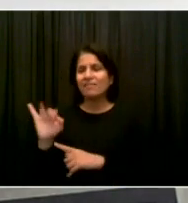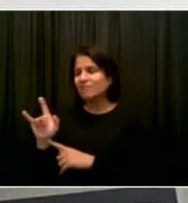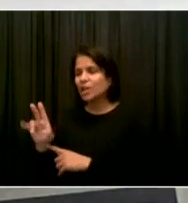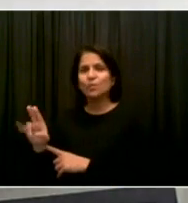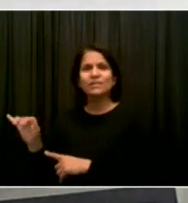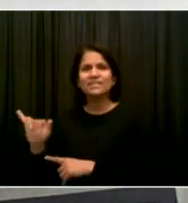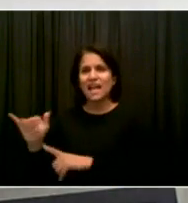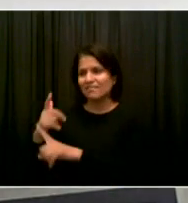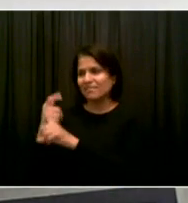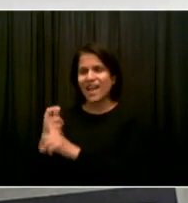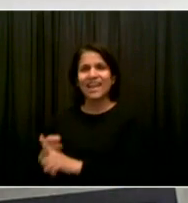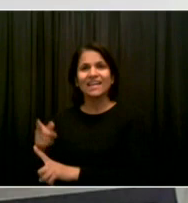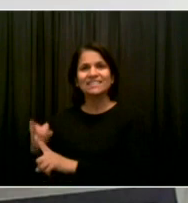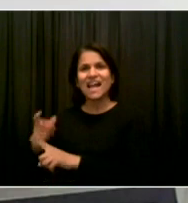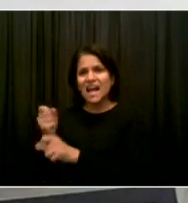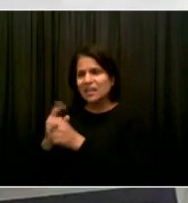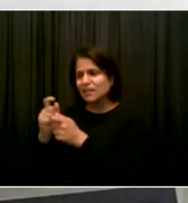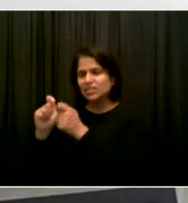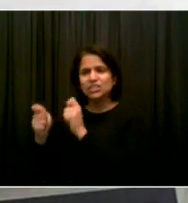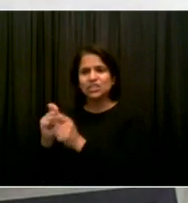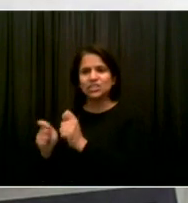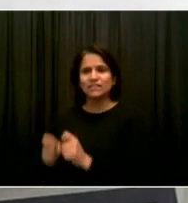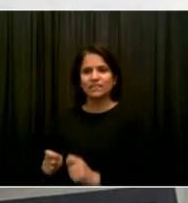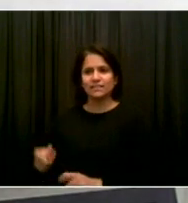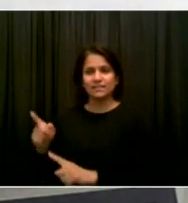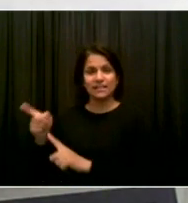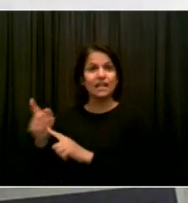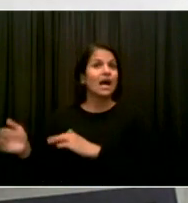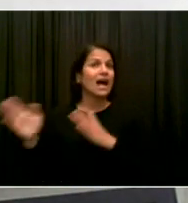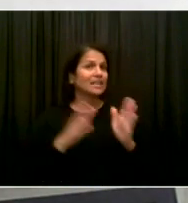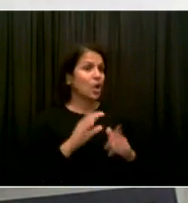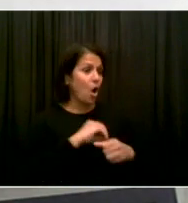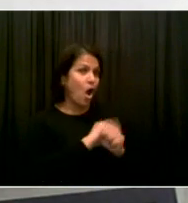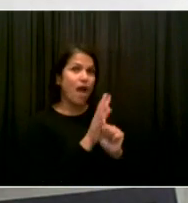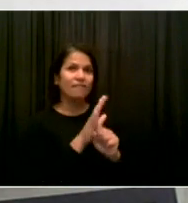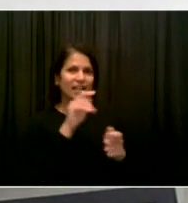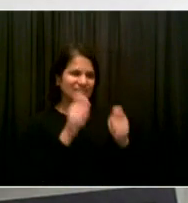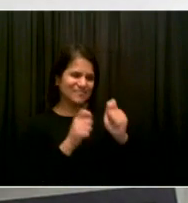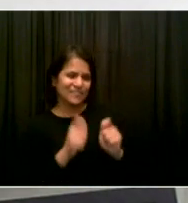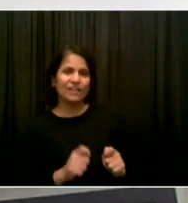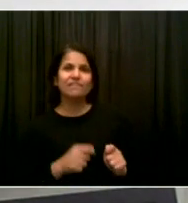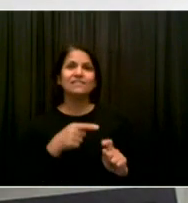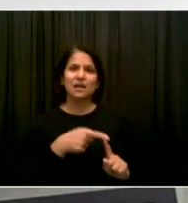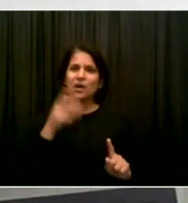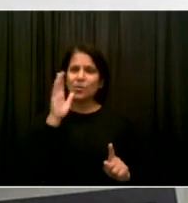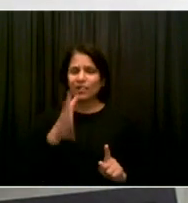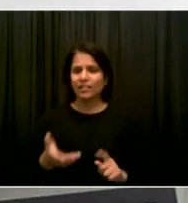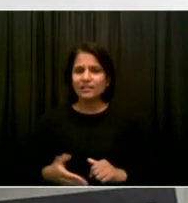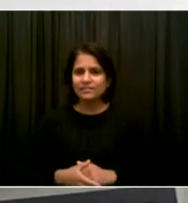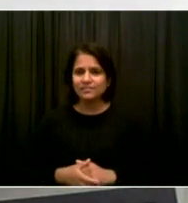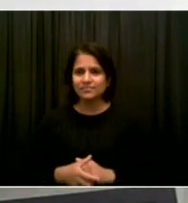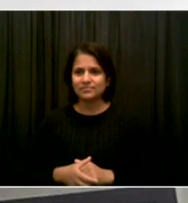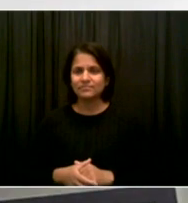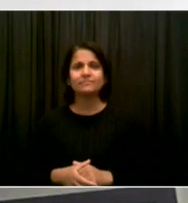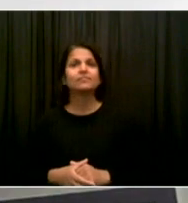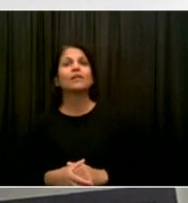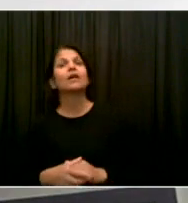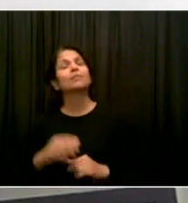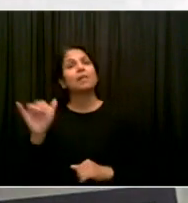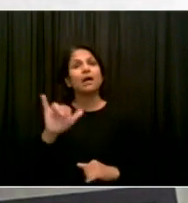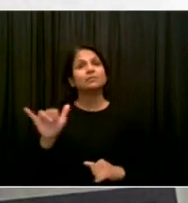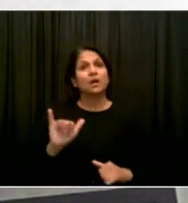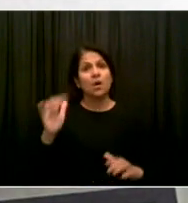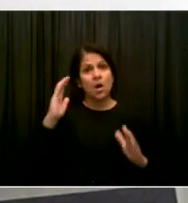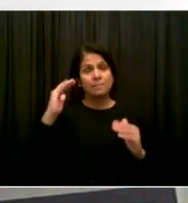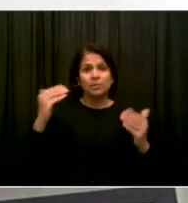that's a likely possibility. We have a lot of hope for some of the new medications, which are likely to be